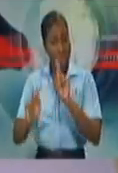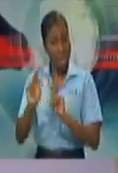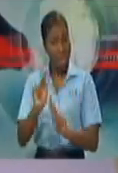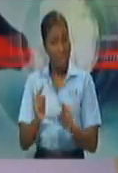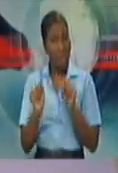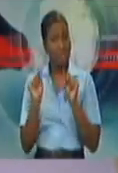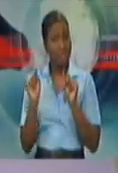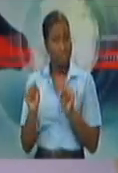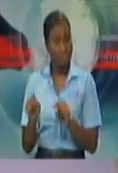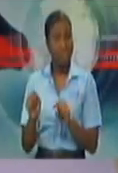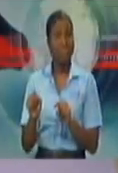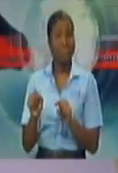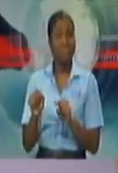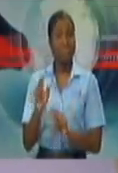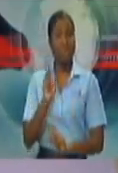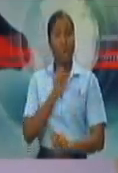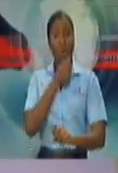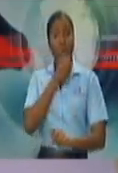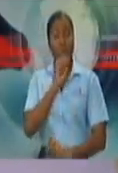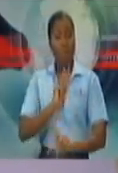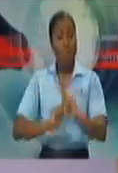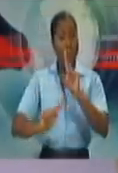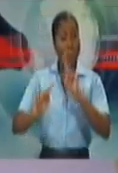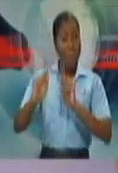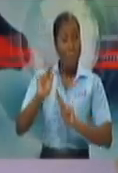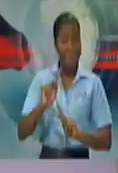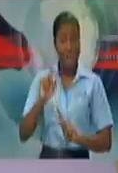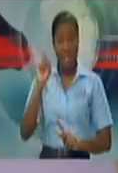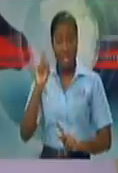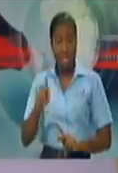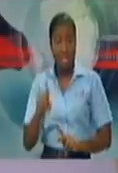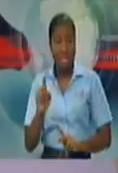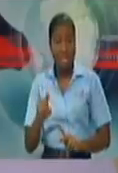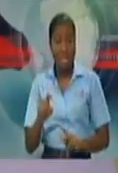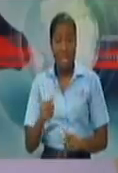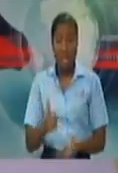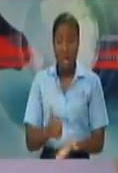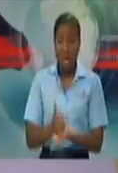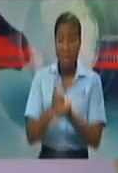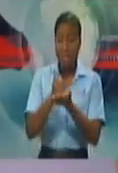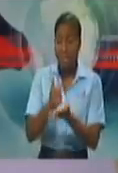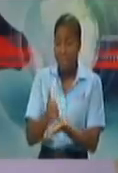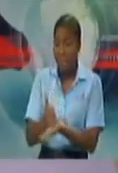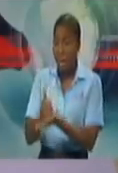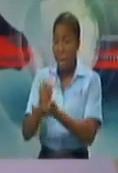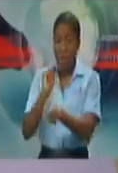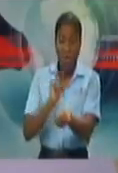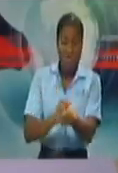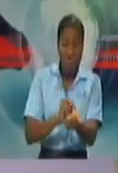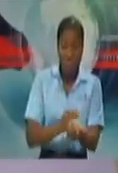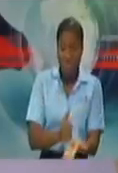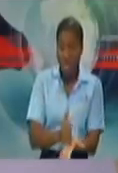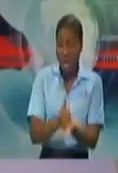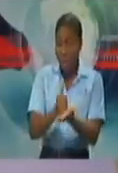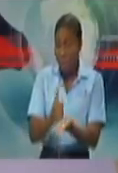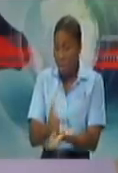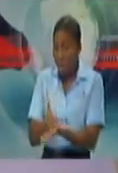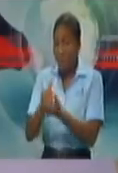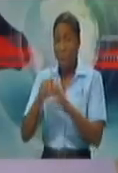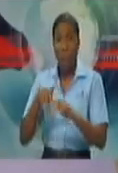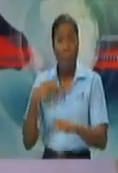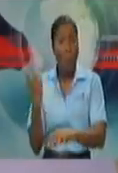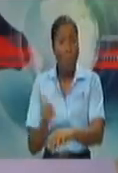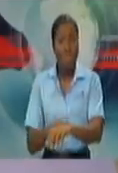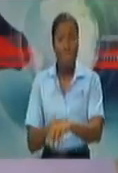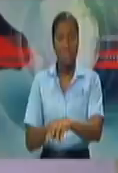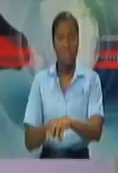Persons in those groups who need assistance from another individual to move around. When they